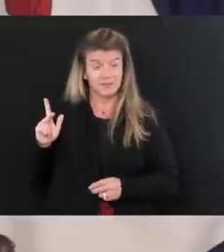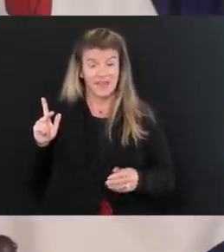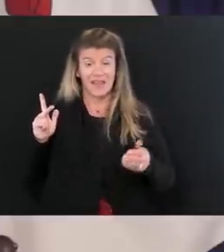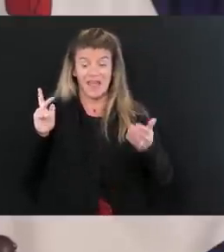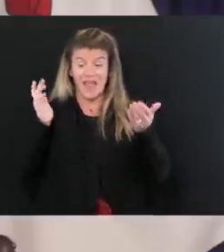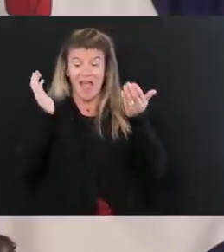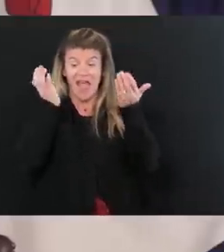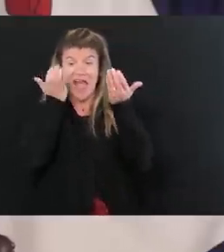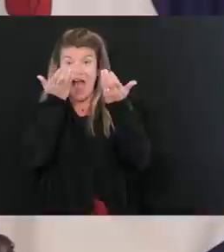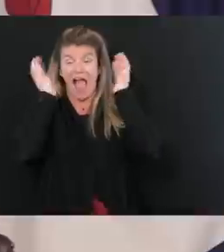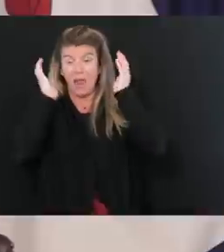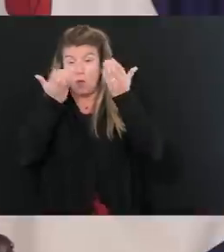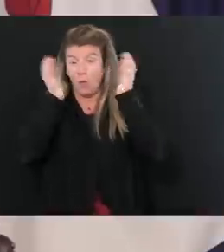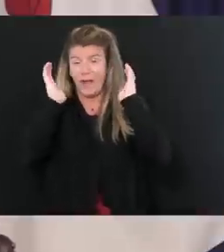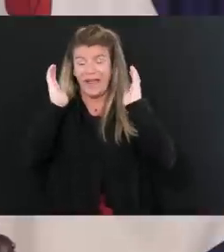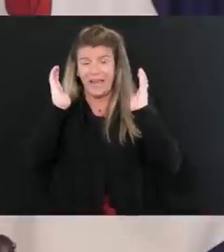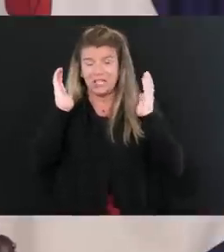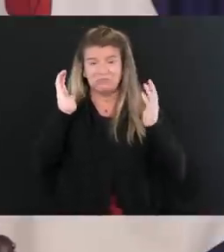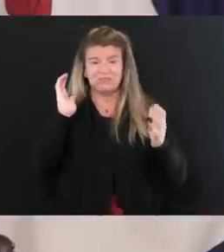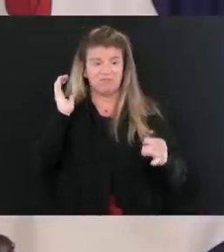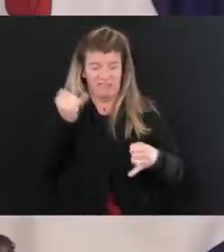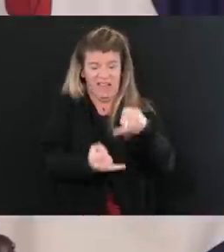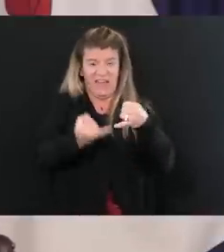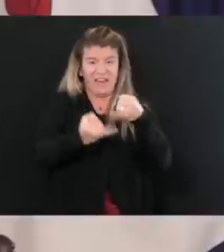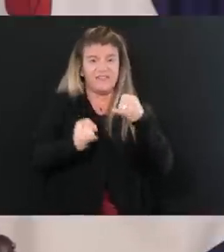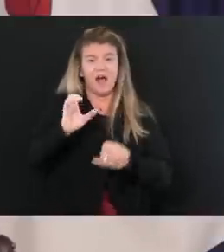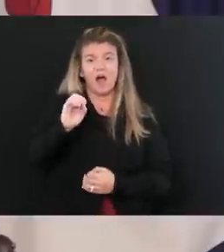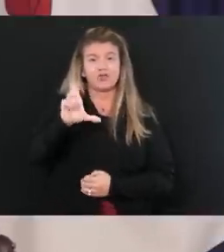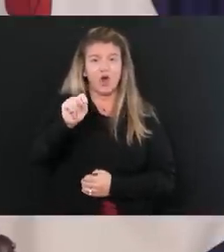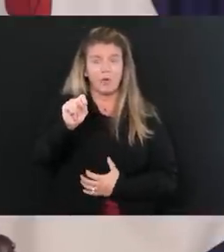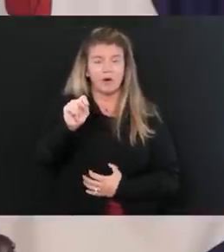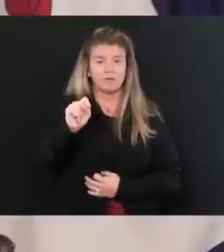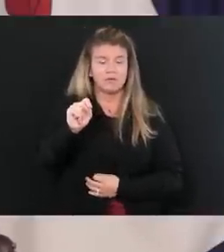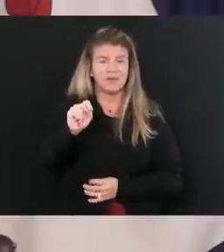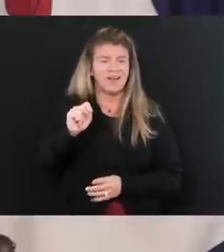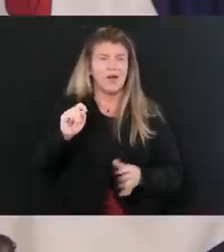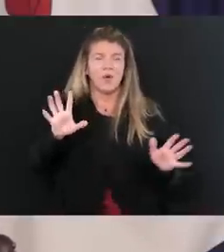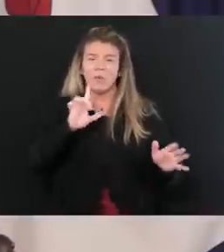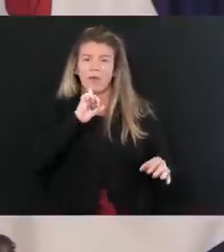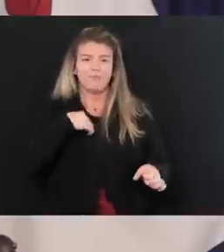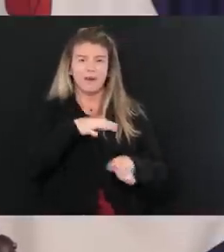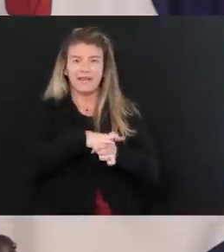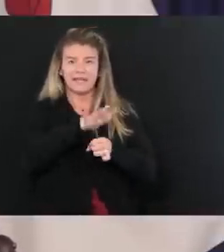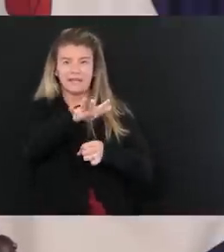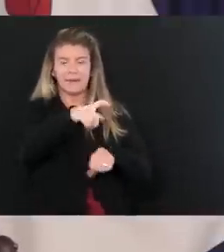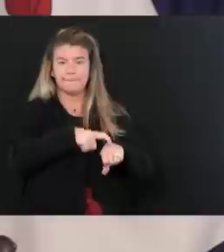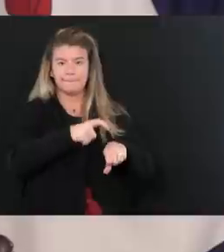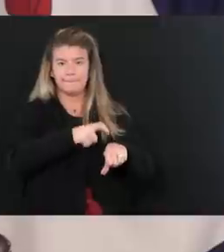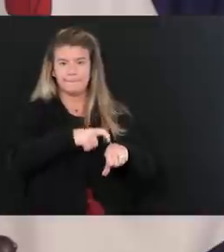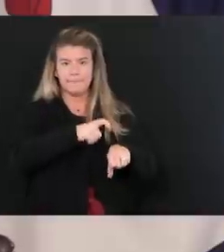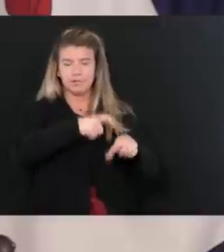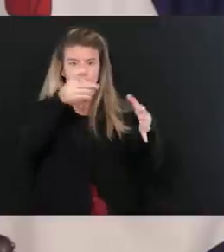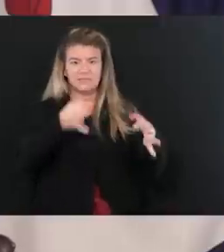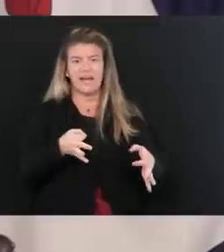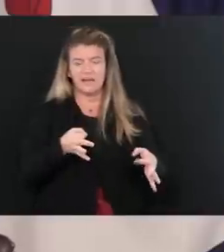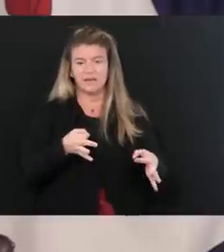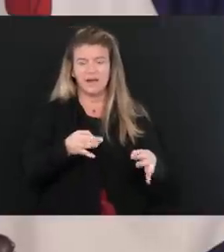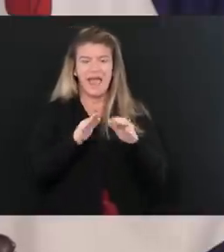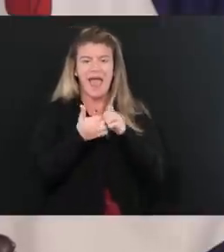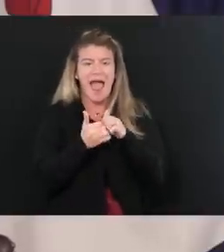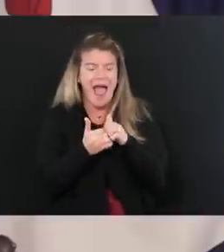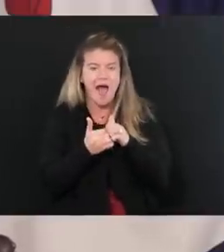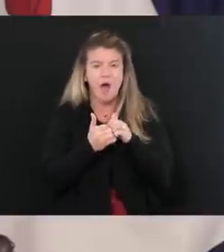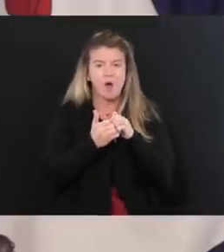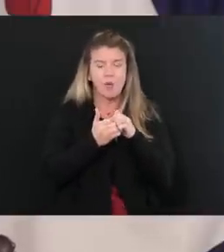is, is not till the end of October. So we've got, we've got plenty of time to decide how we're